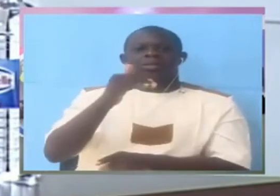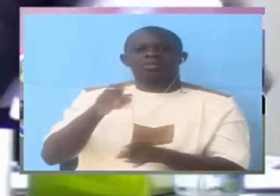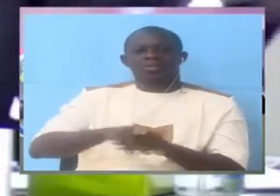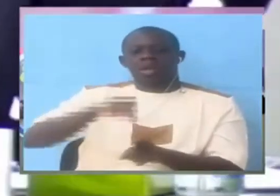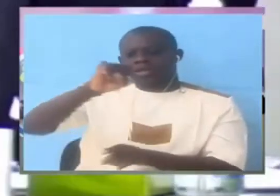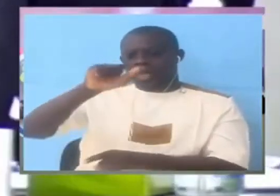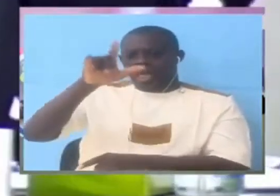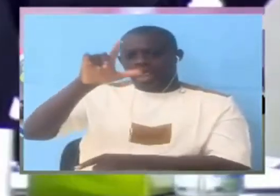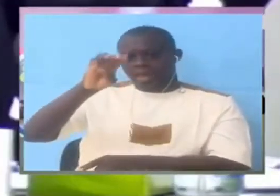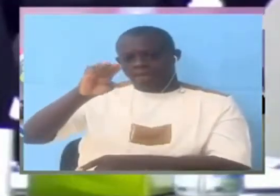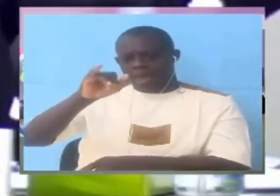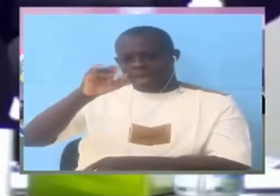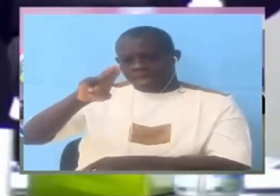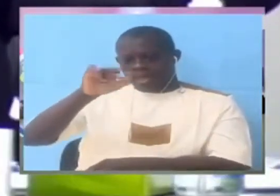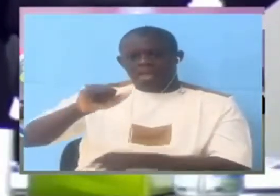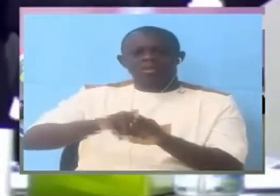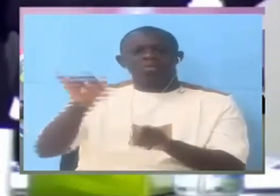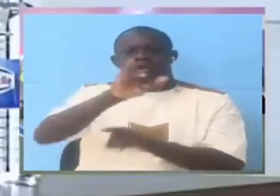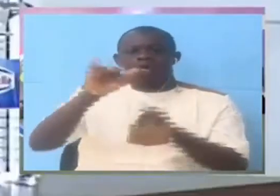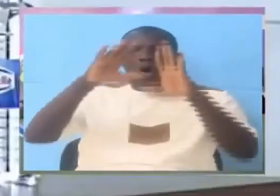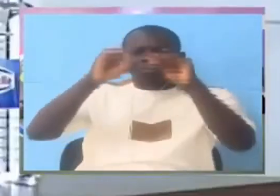exactly so this was a ce operation